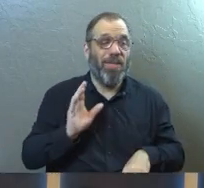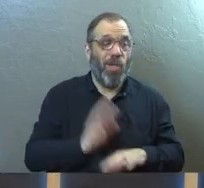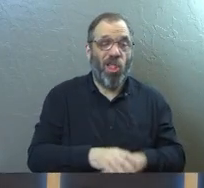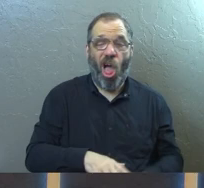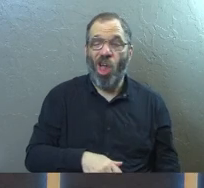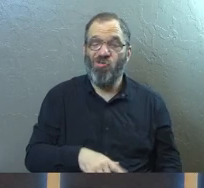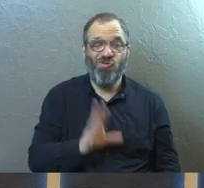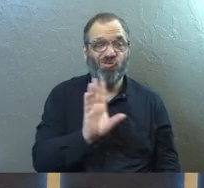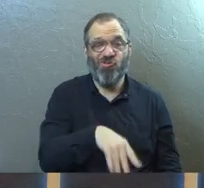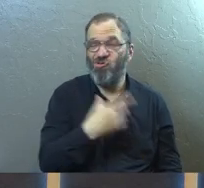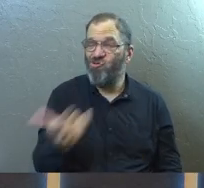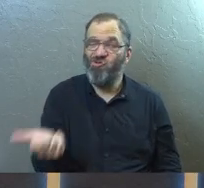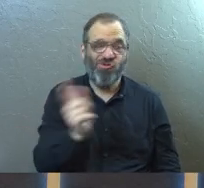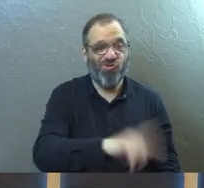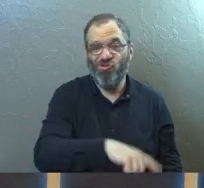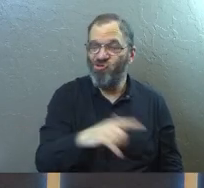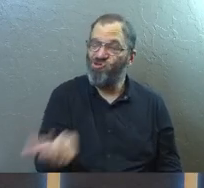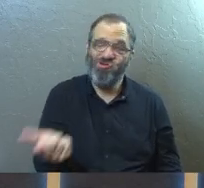around.